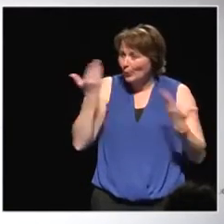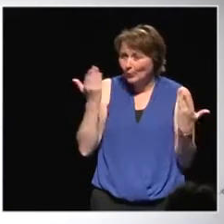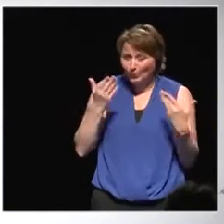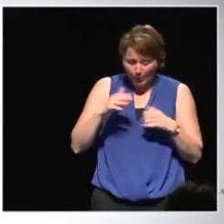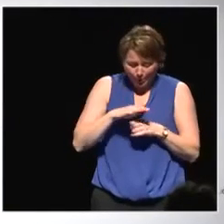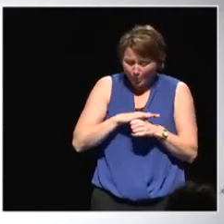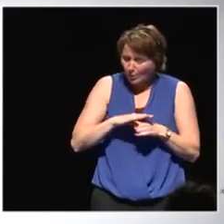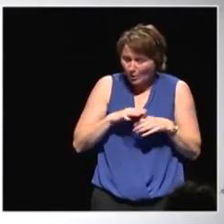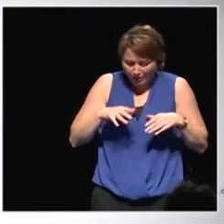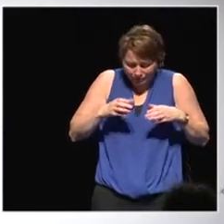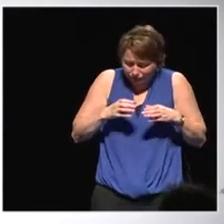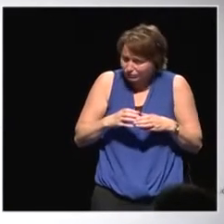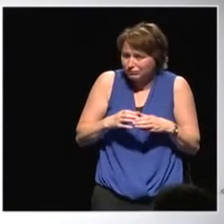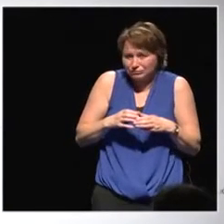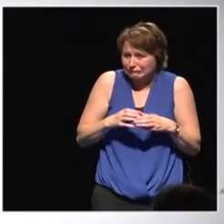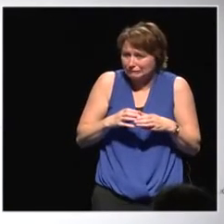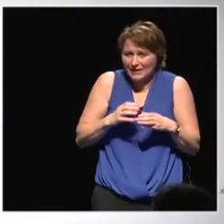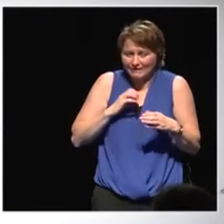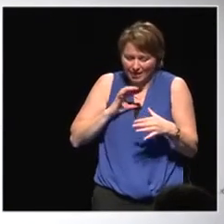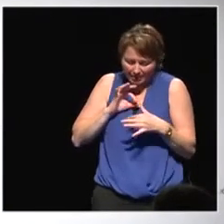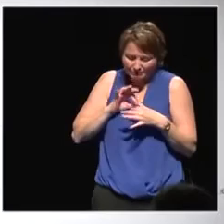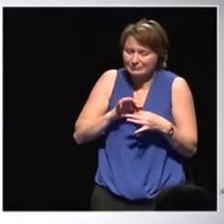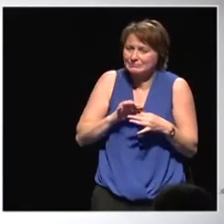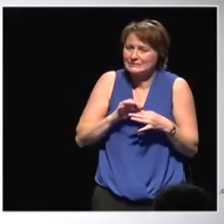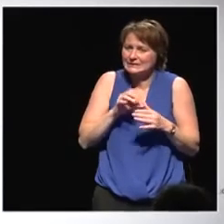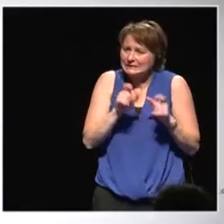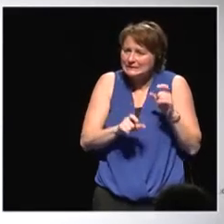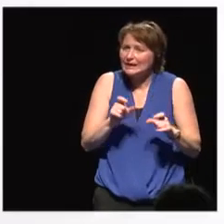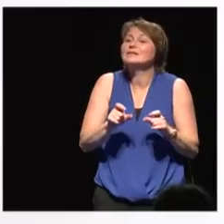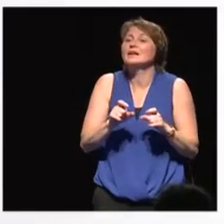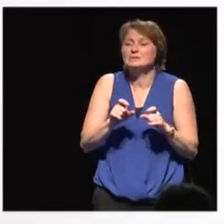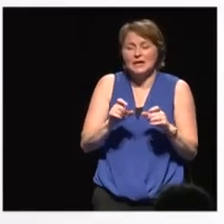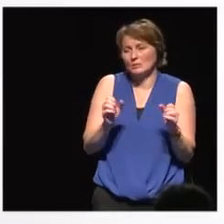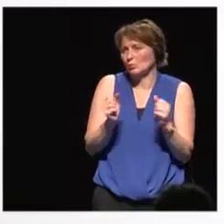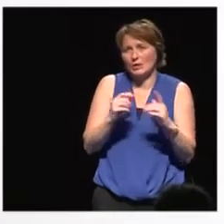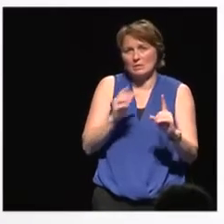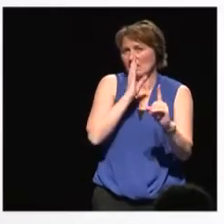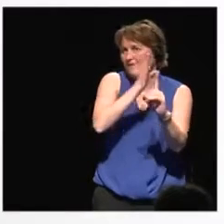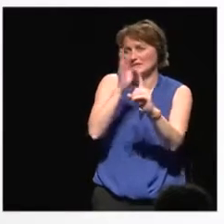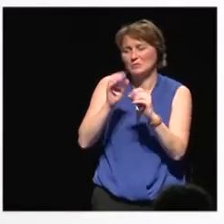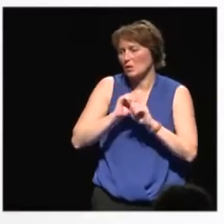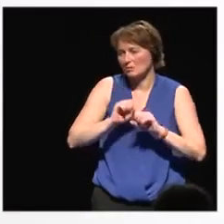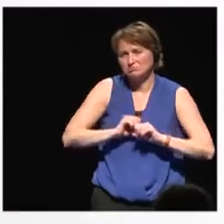global citizenship to be active and effective. That's my point.